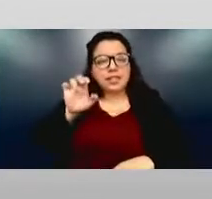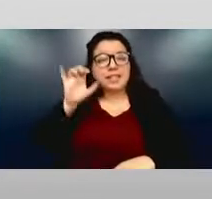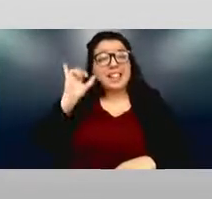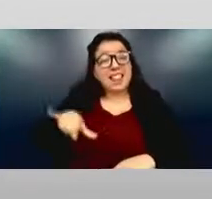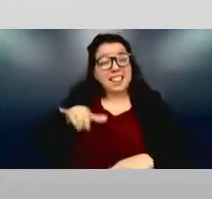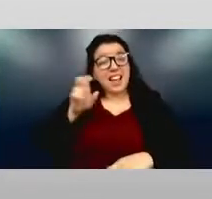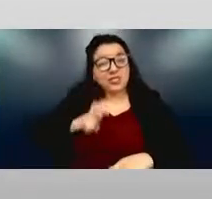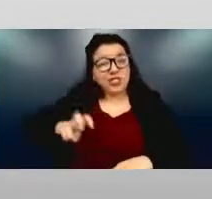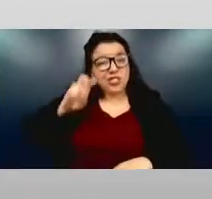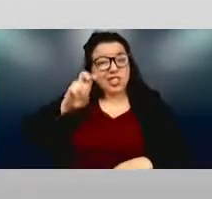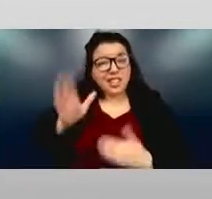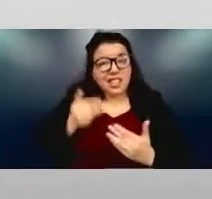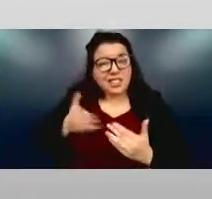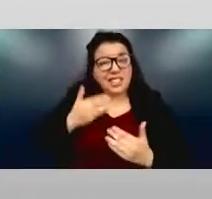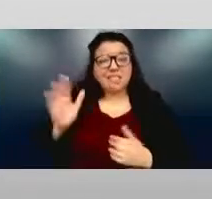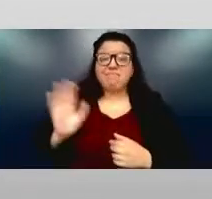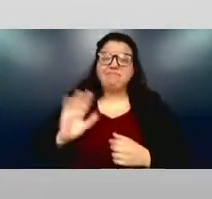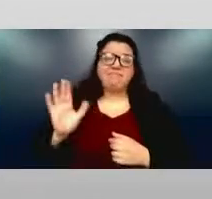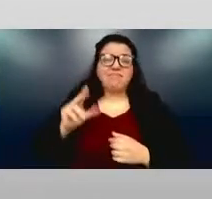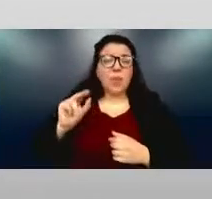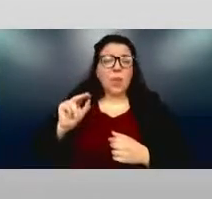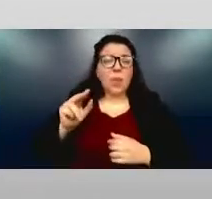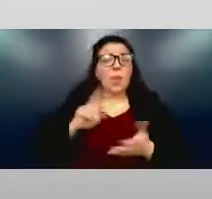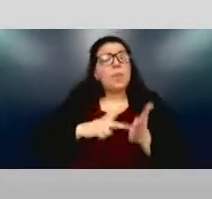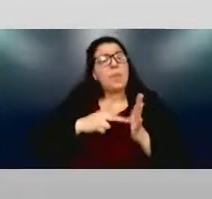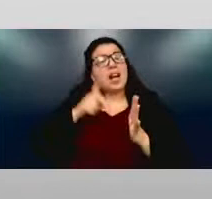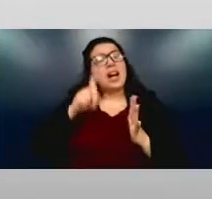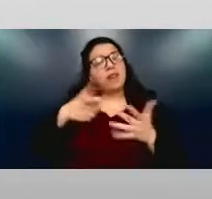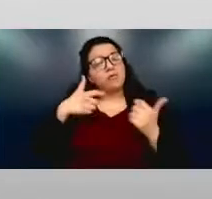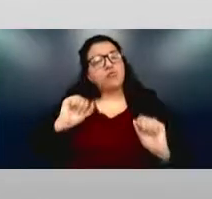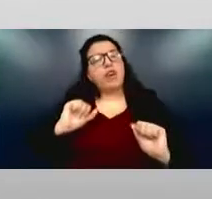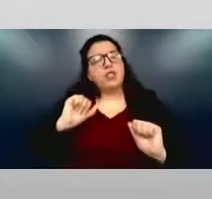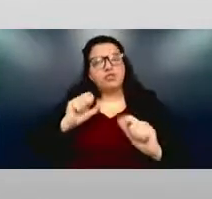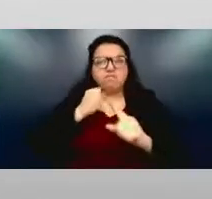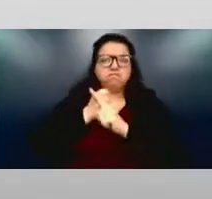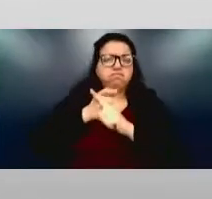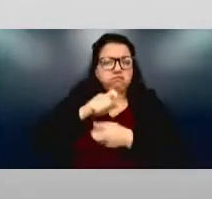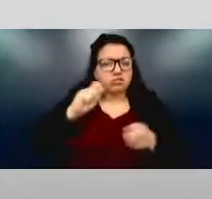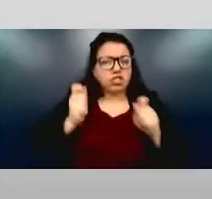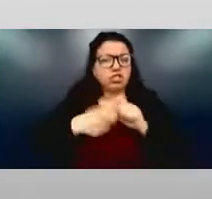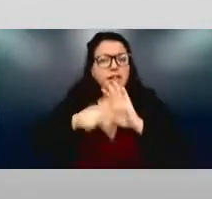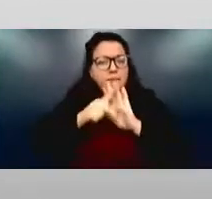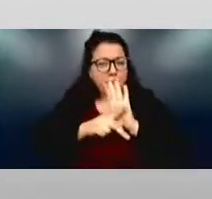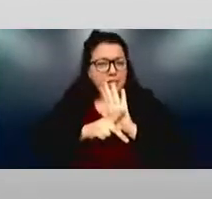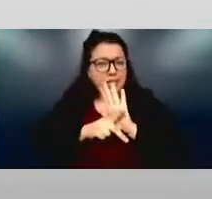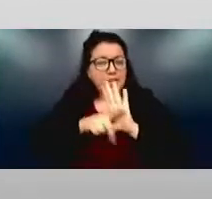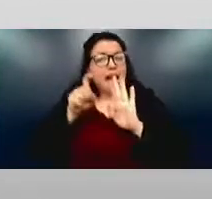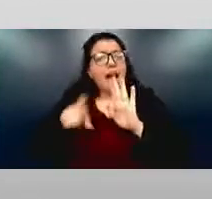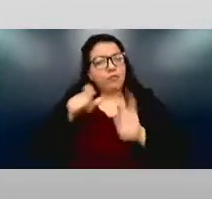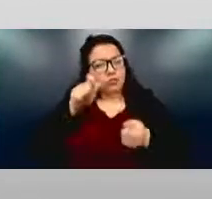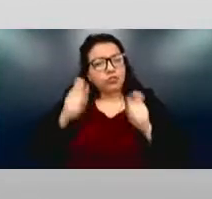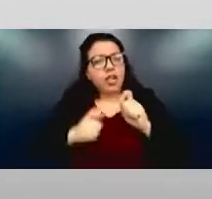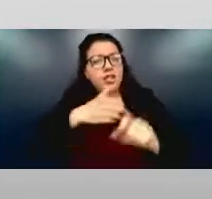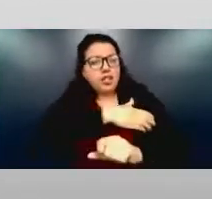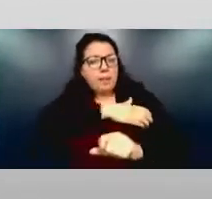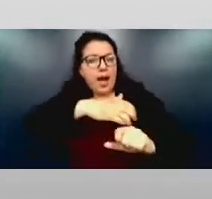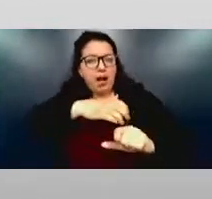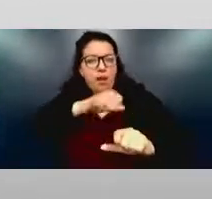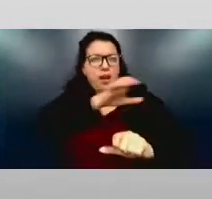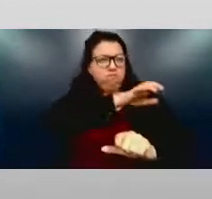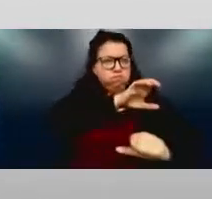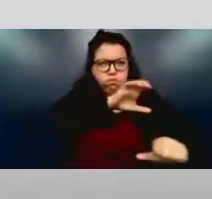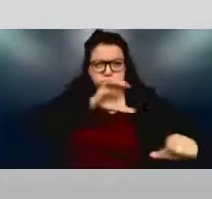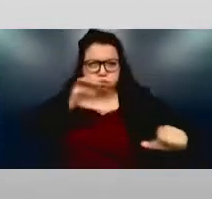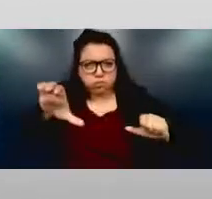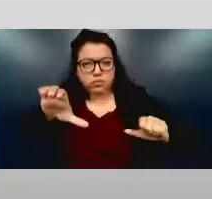it's been really trying to change policies and change the power dynamics and power. It's kind of